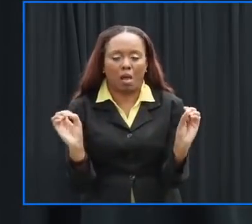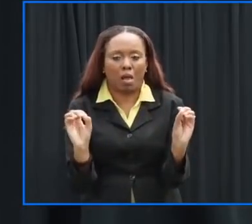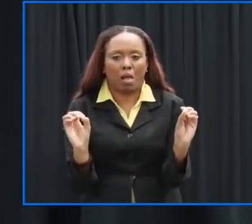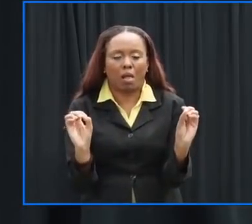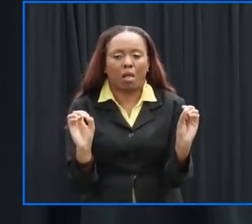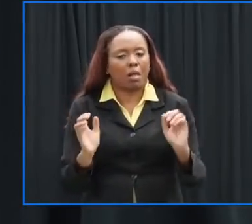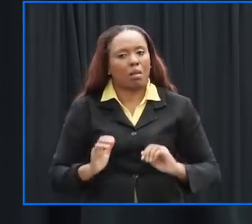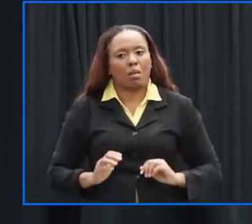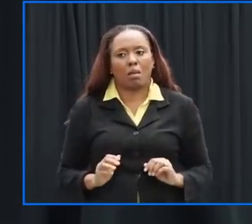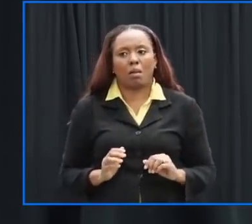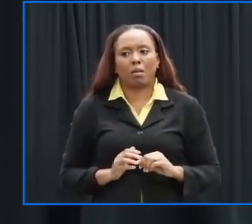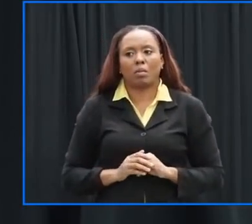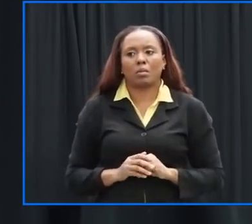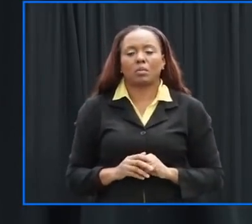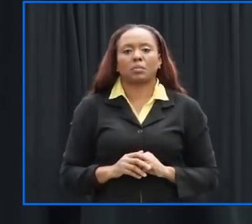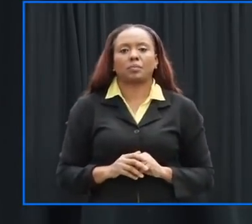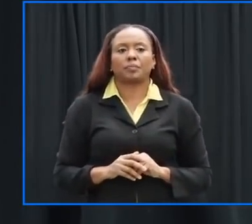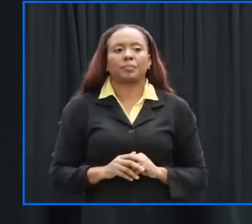the